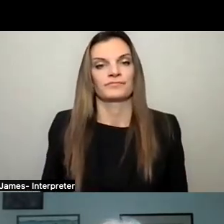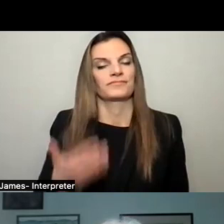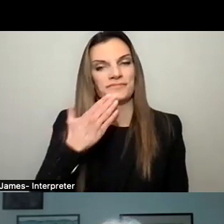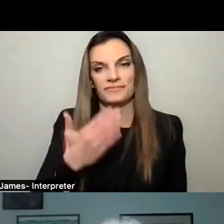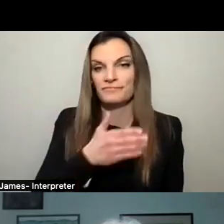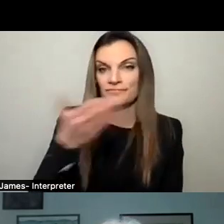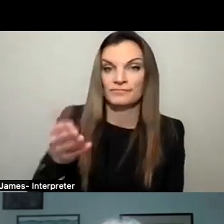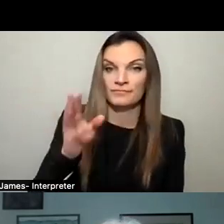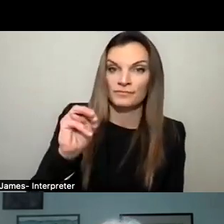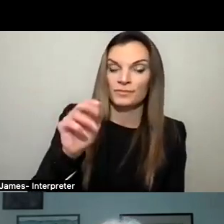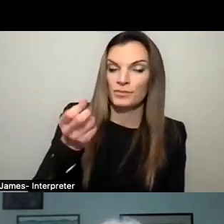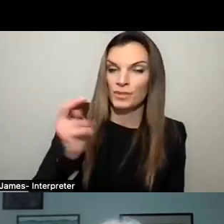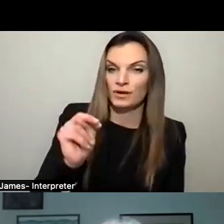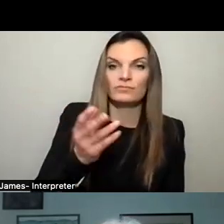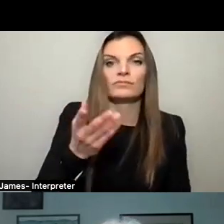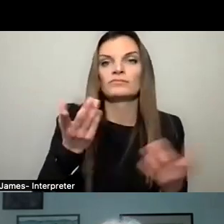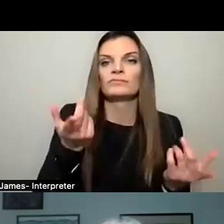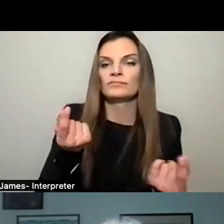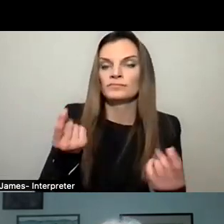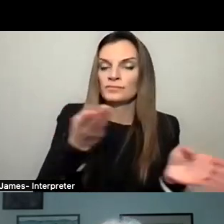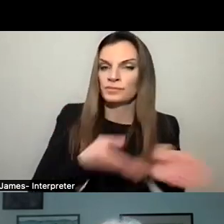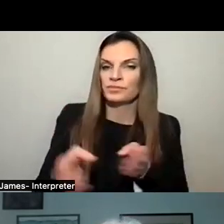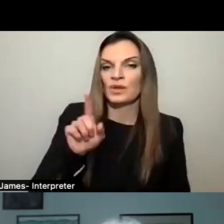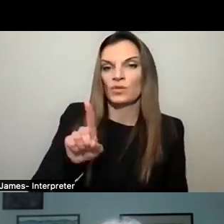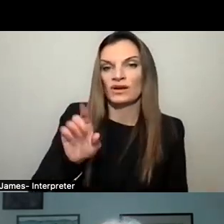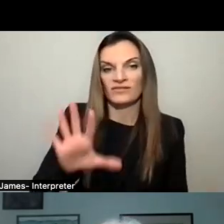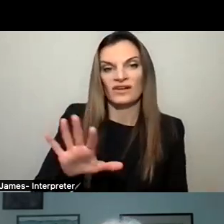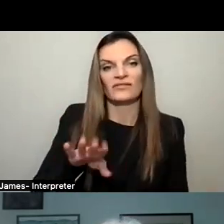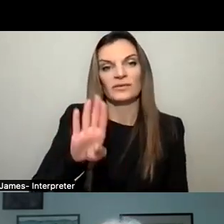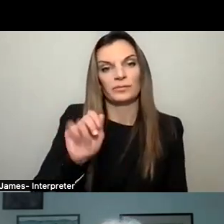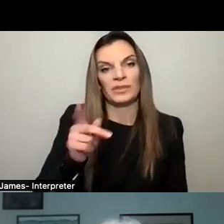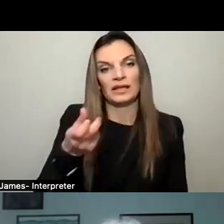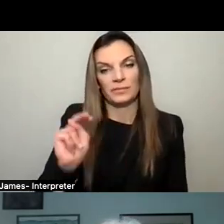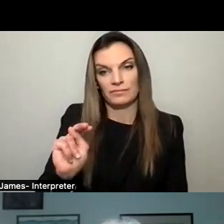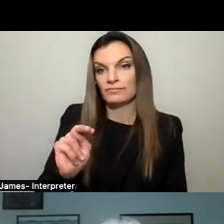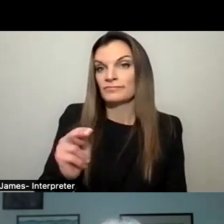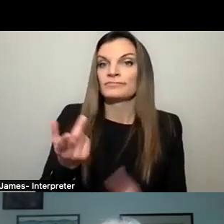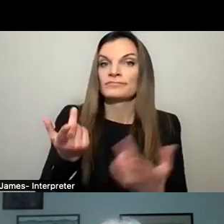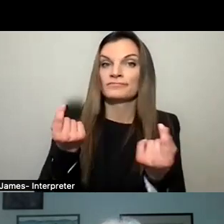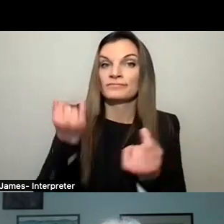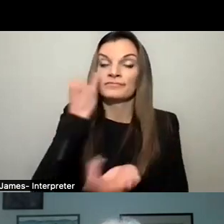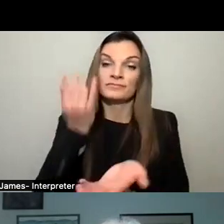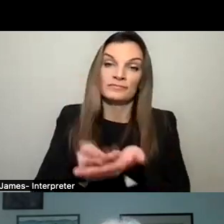Martin, what is the plan for the property at 195 Beekman Street that the village has purchased?